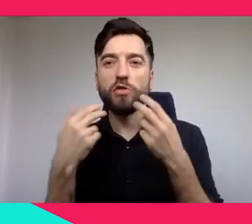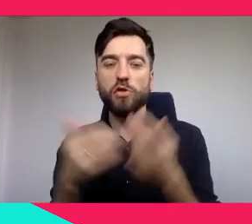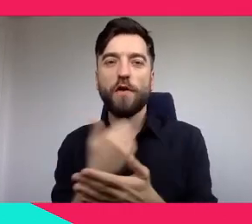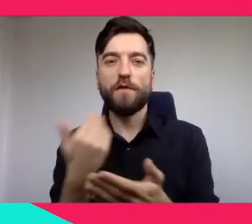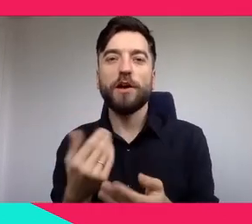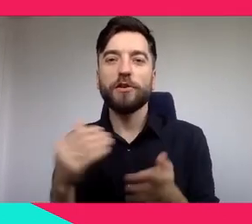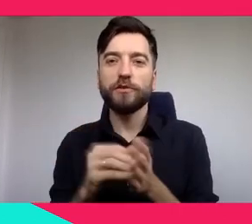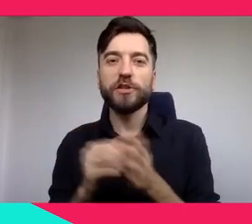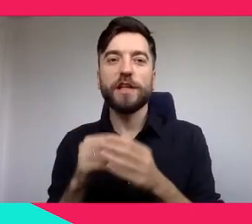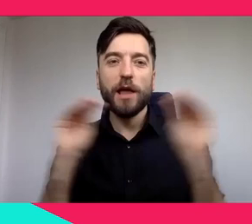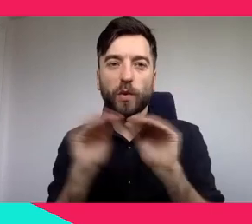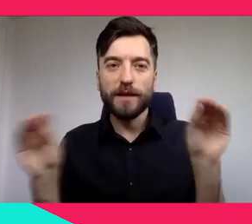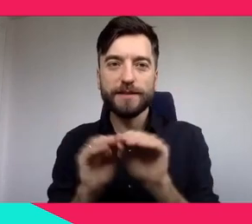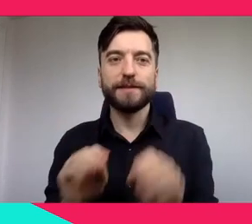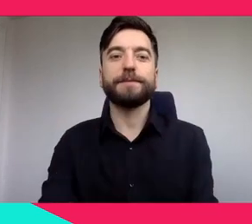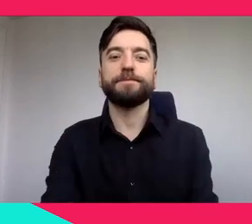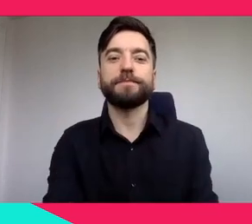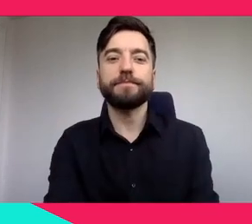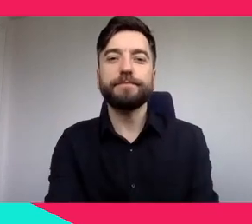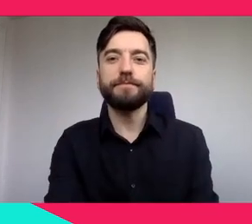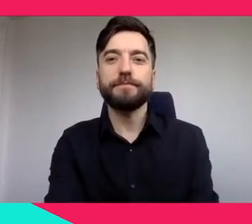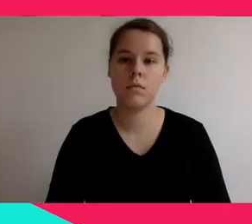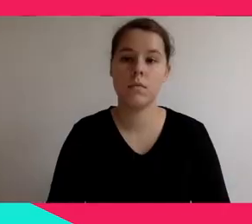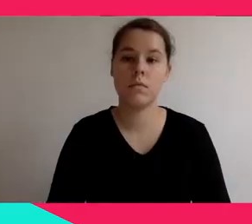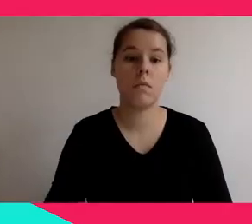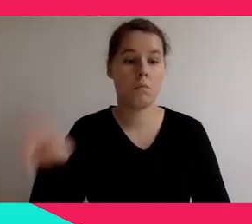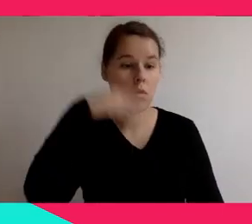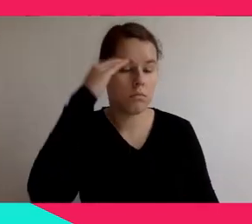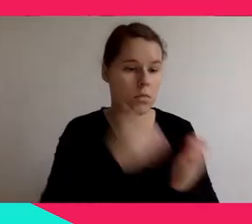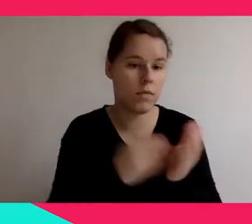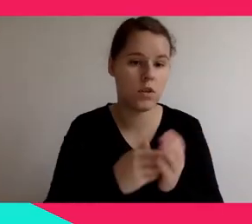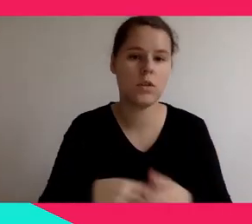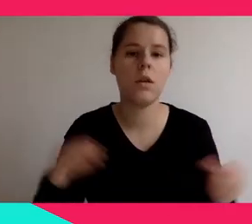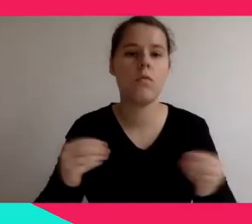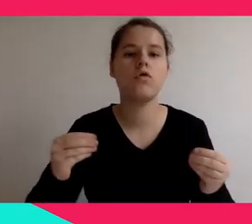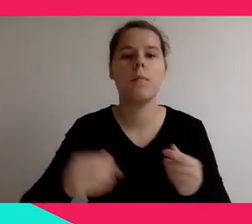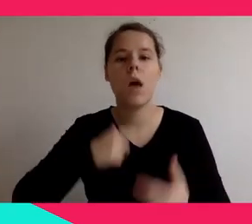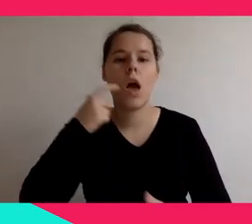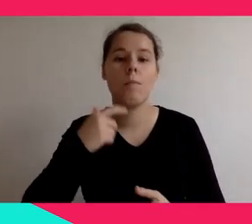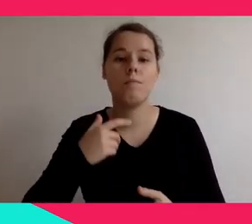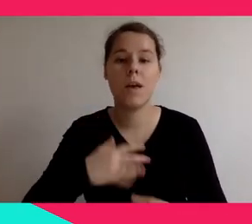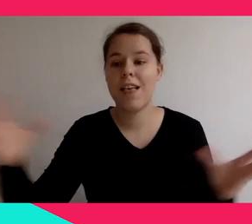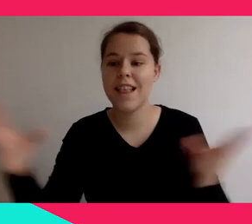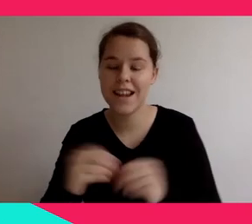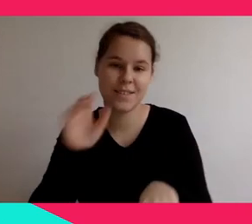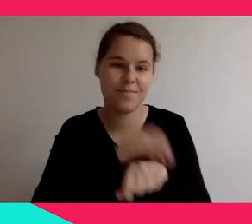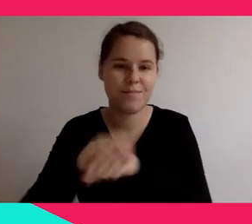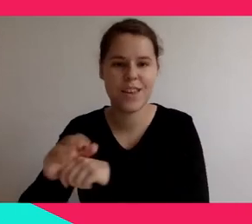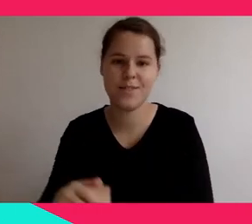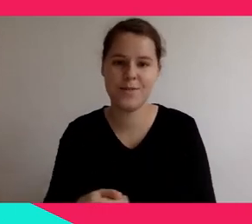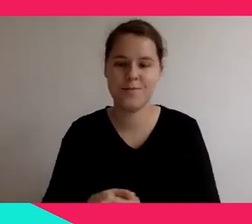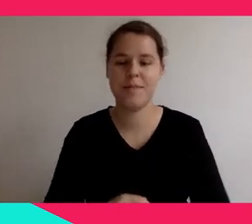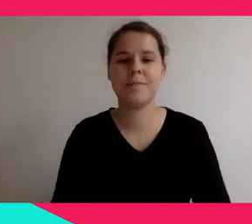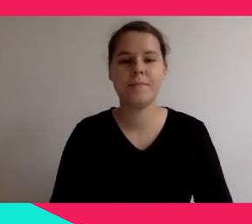loved ones and with a lot of emotions and sensations. And for the cultural institutions, for the museums, it's a way to increase